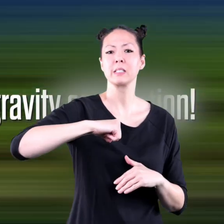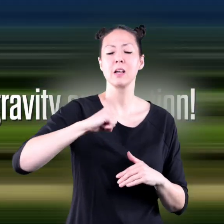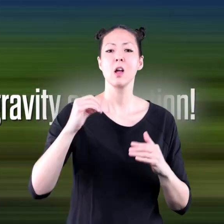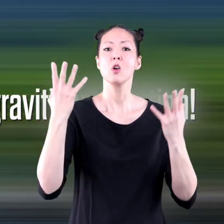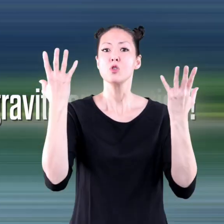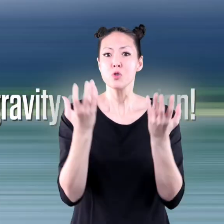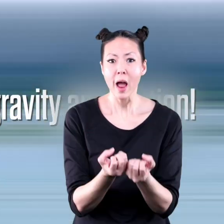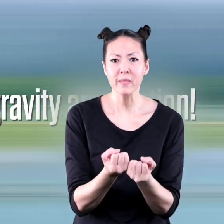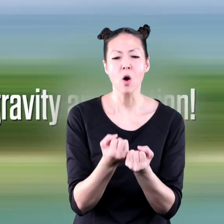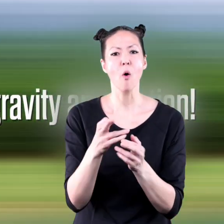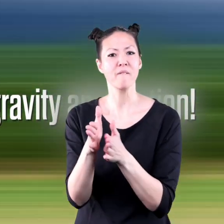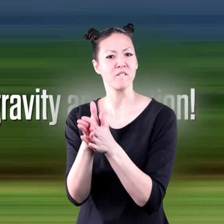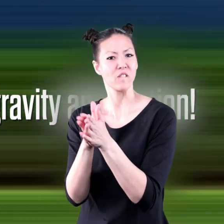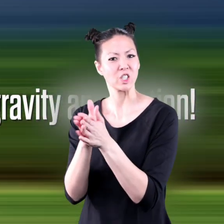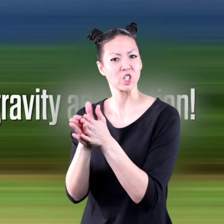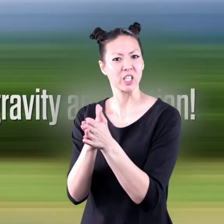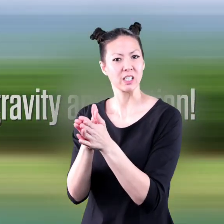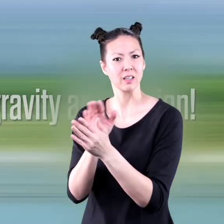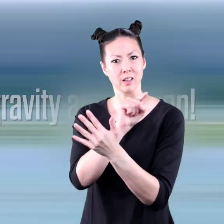gravity, and friction.